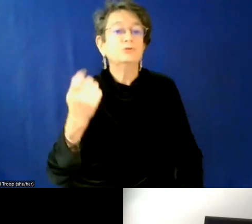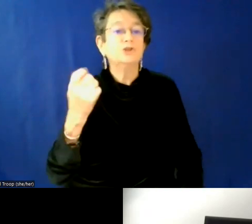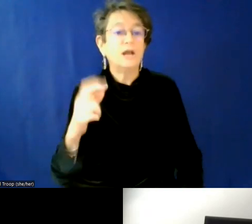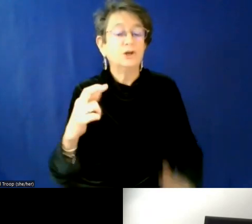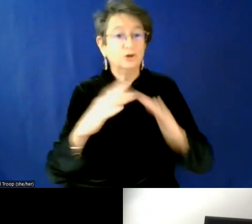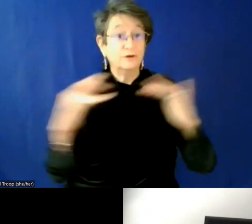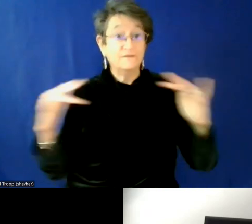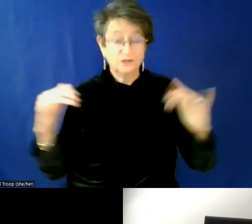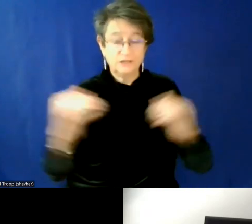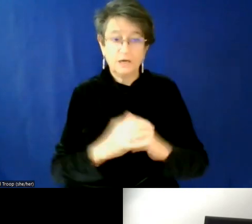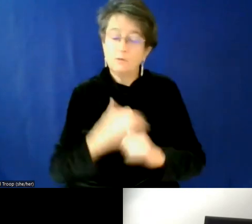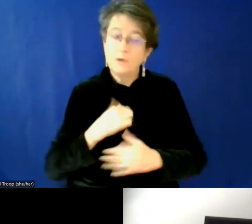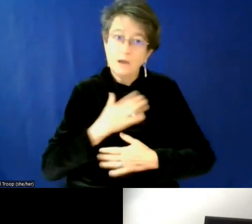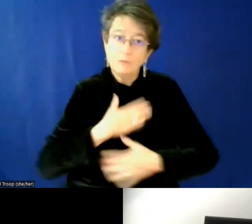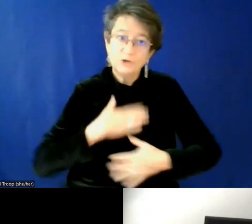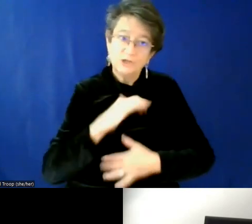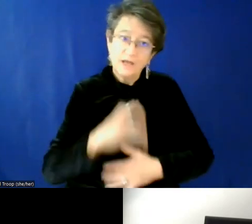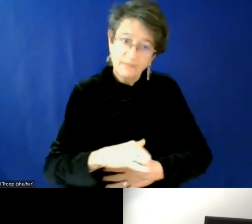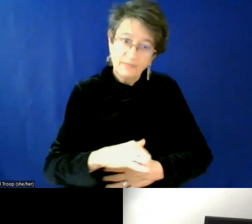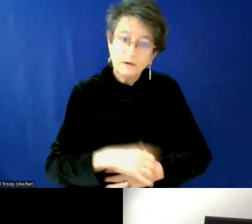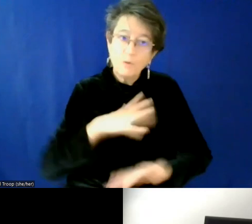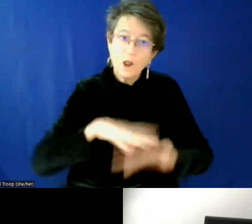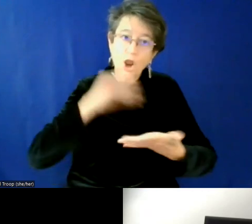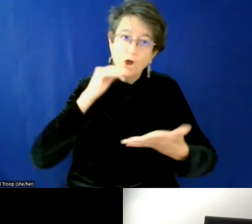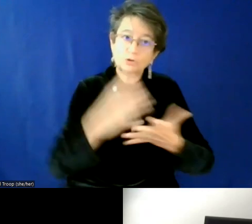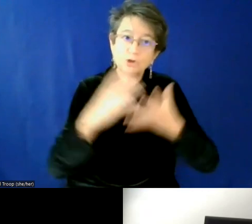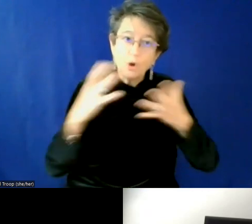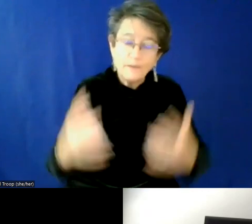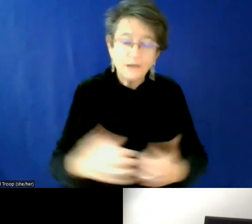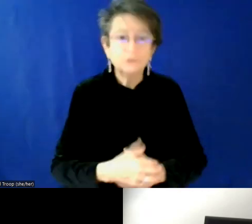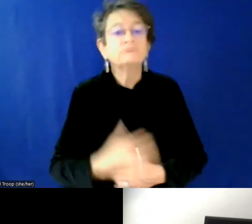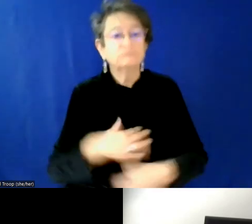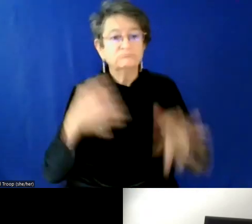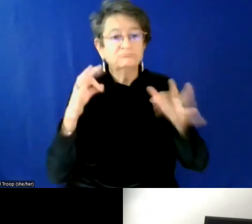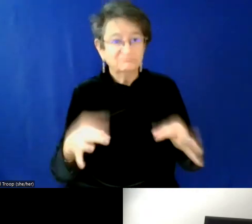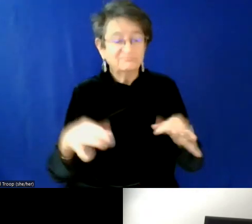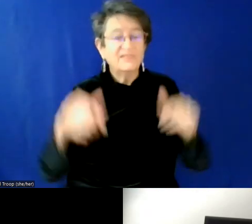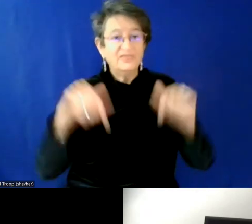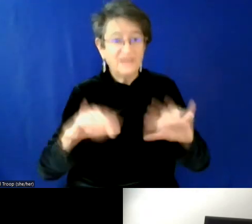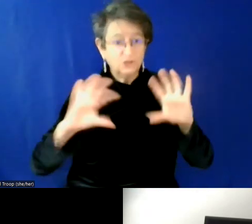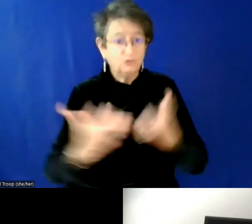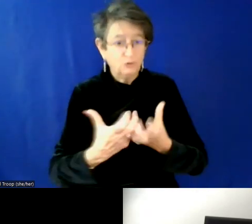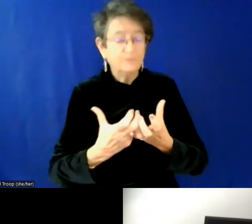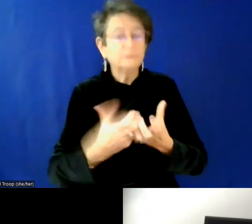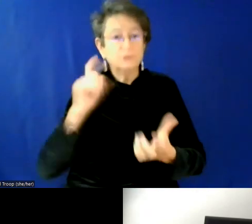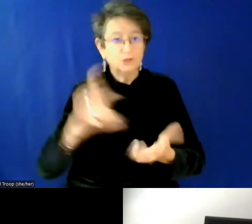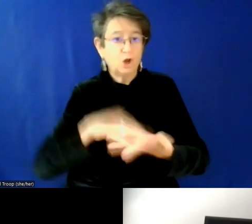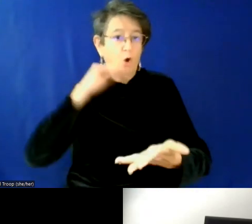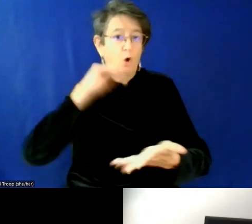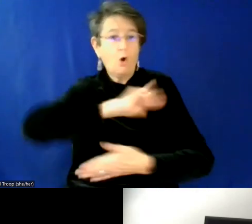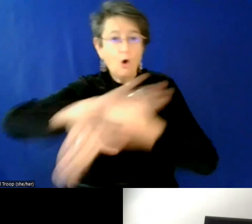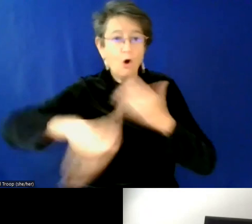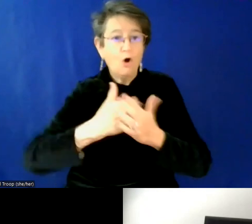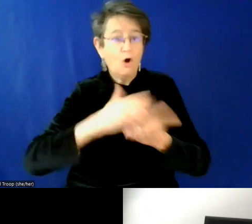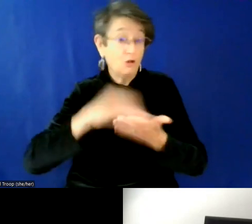We learned so much and we thought we need to take this to our USM women in leadership affinity group. So thank you, Sarah. Um, I want to give